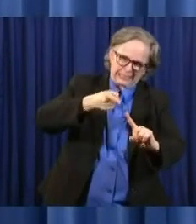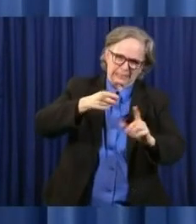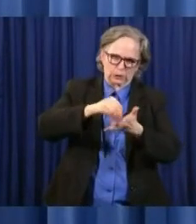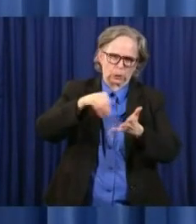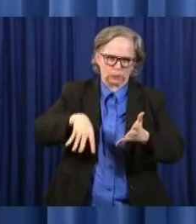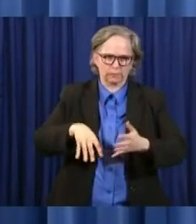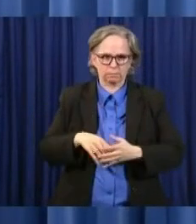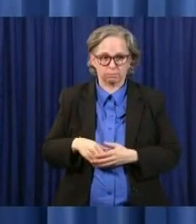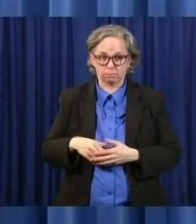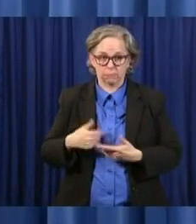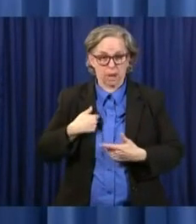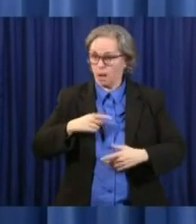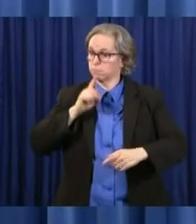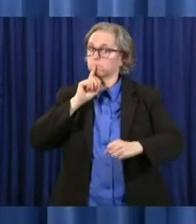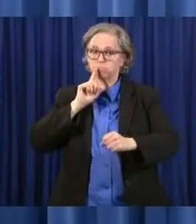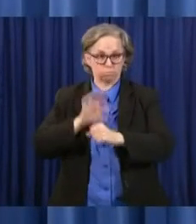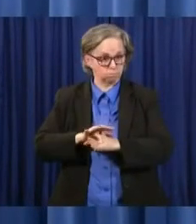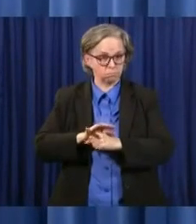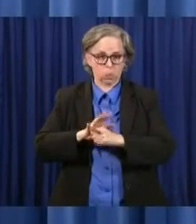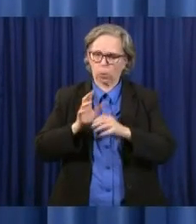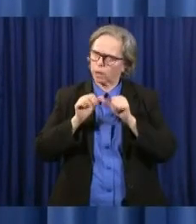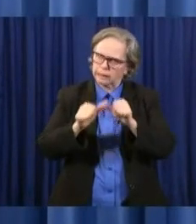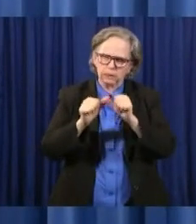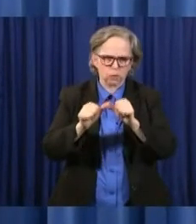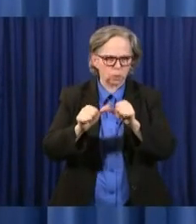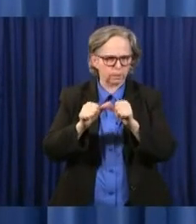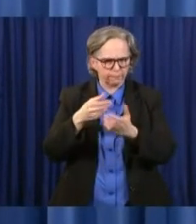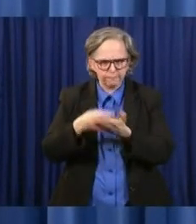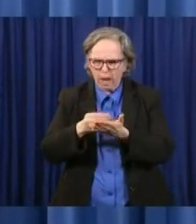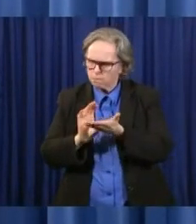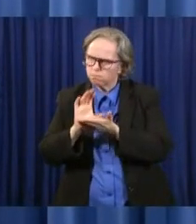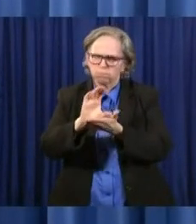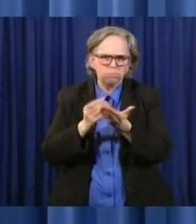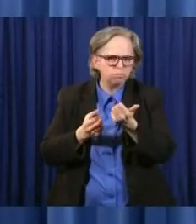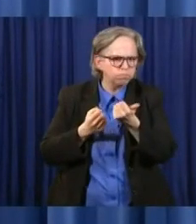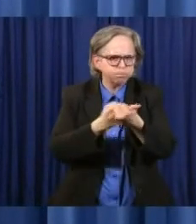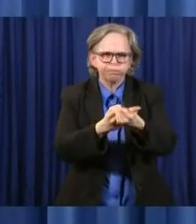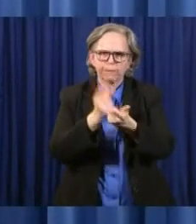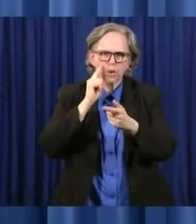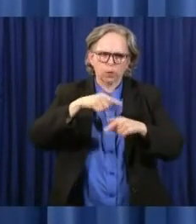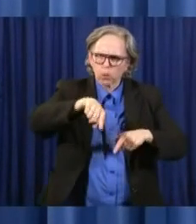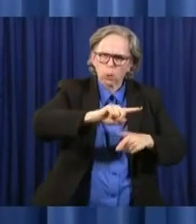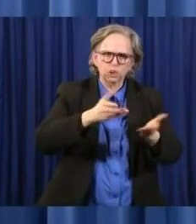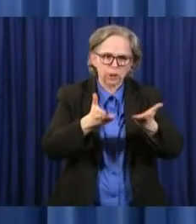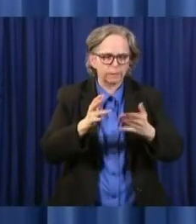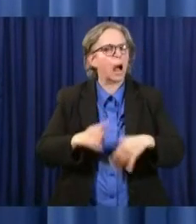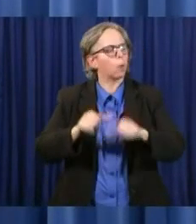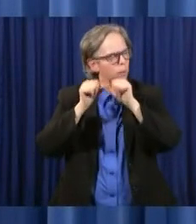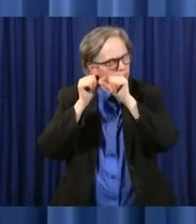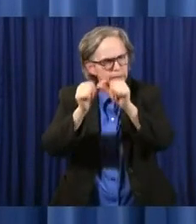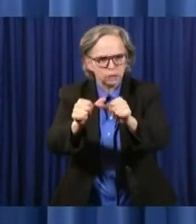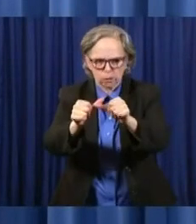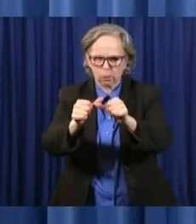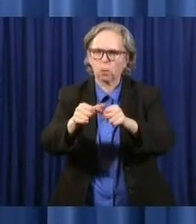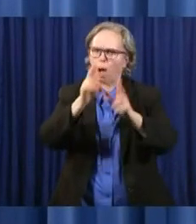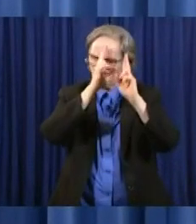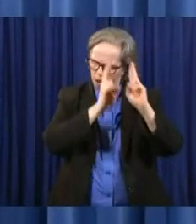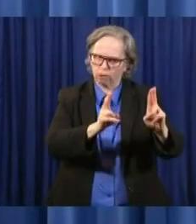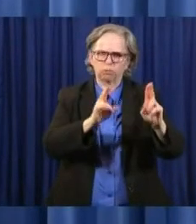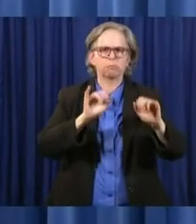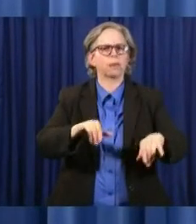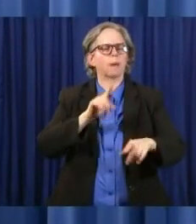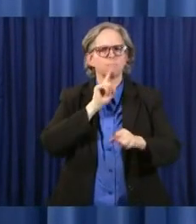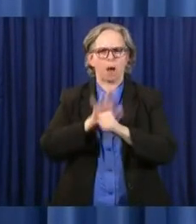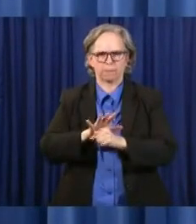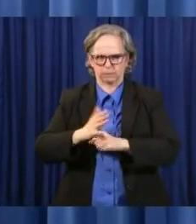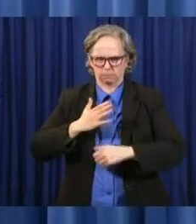continue funding on wraparound services, and we're going to do everything that we can to continue that commitment because we know some of the